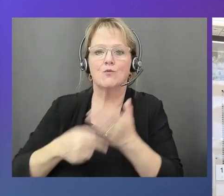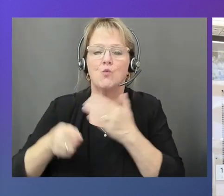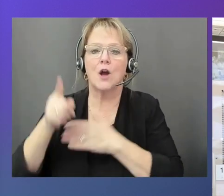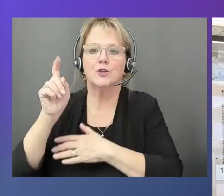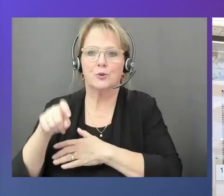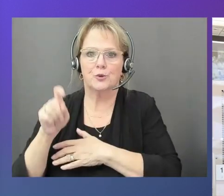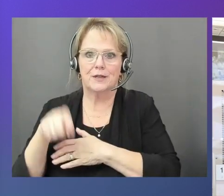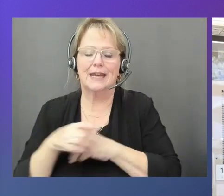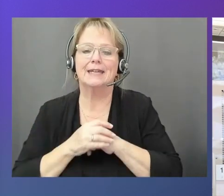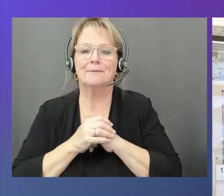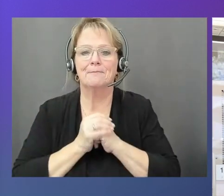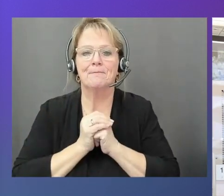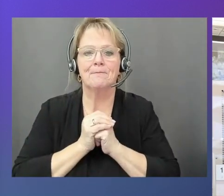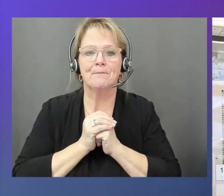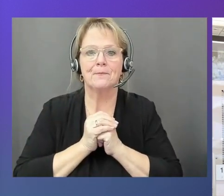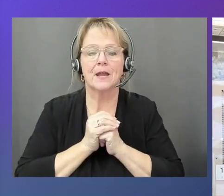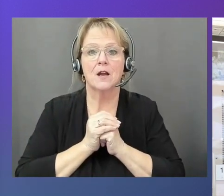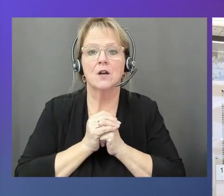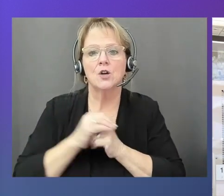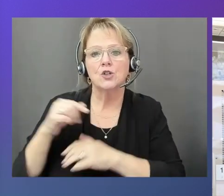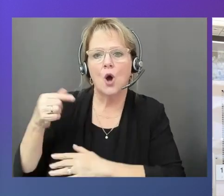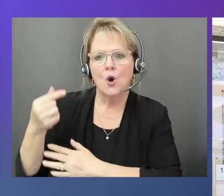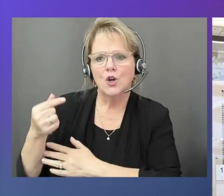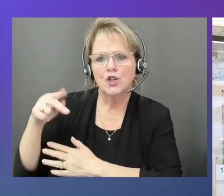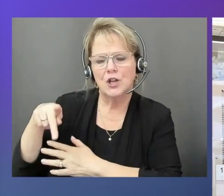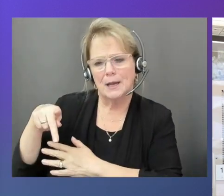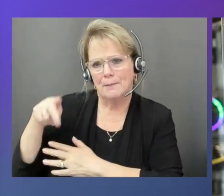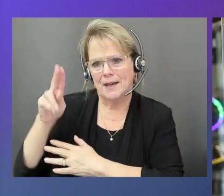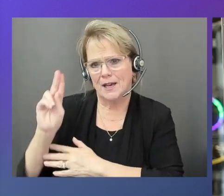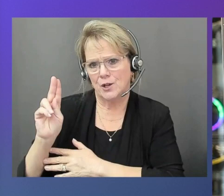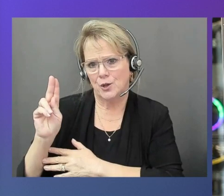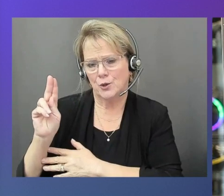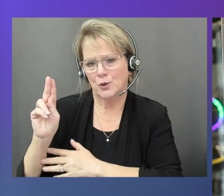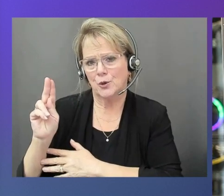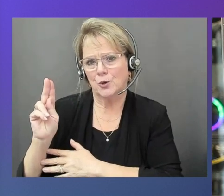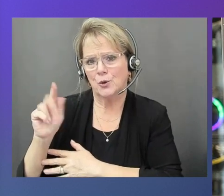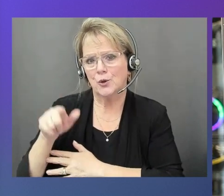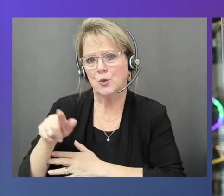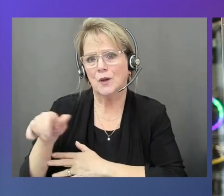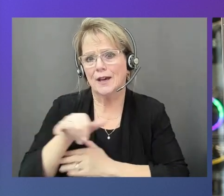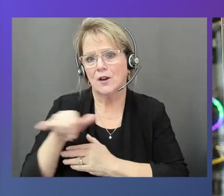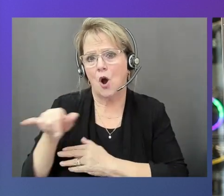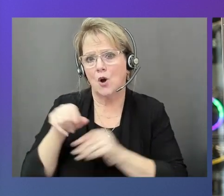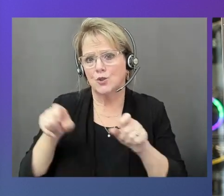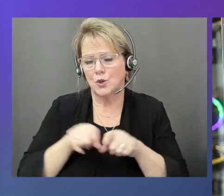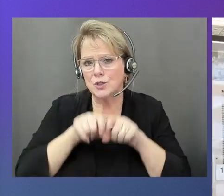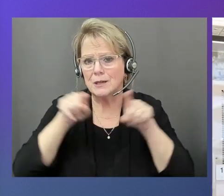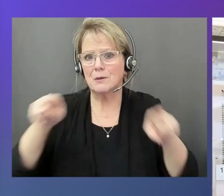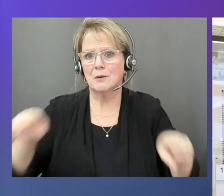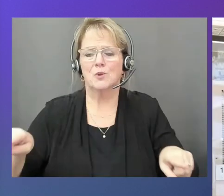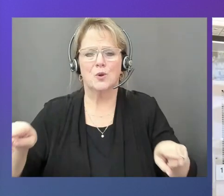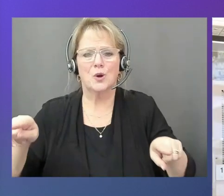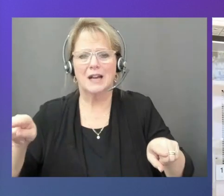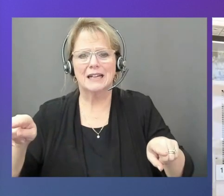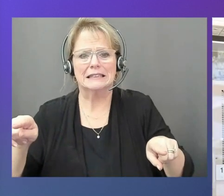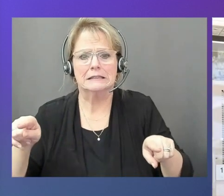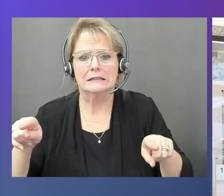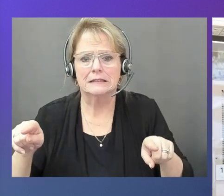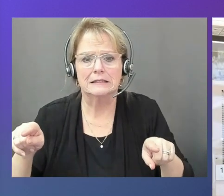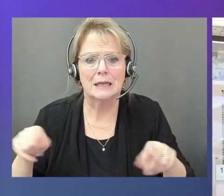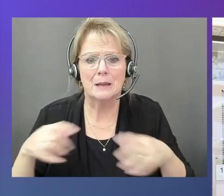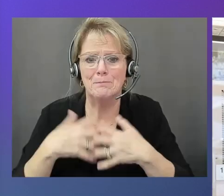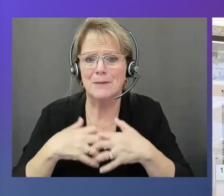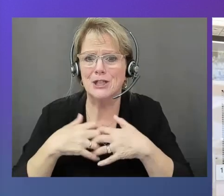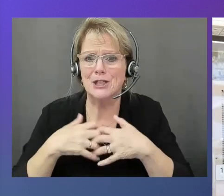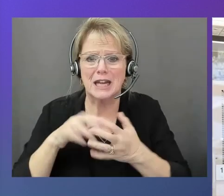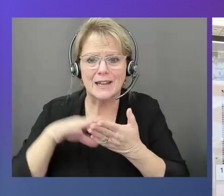mentioned, so outpost has GPU, so you can also deploy machine learning? Absolutely. So